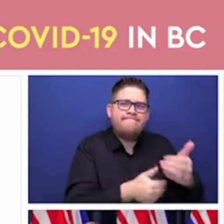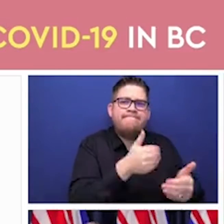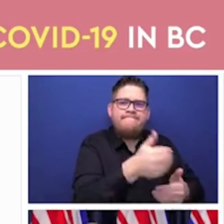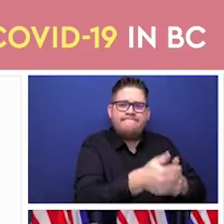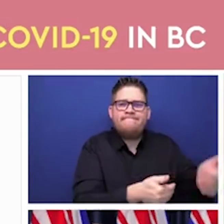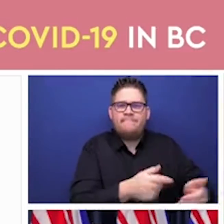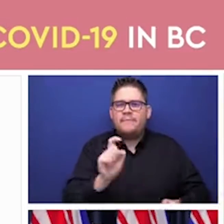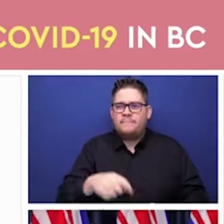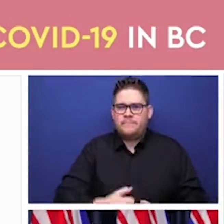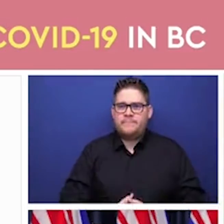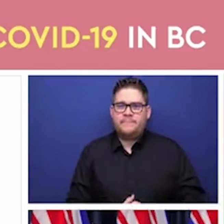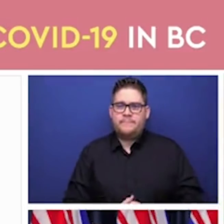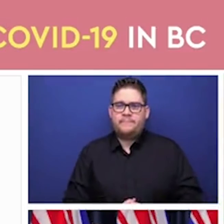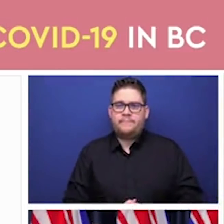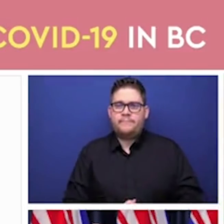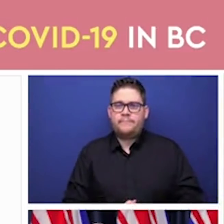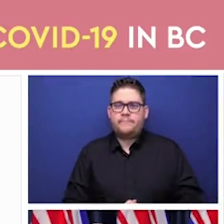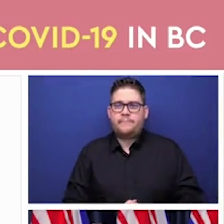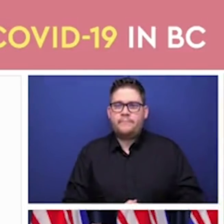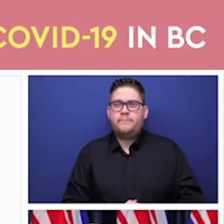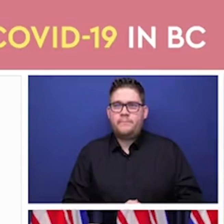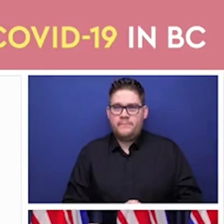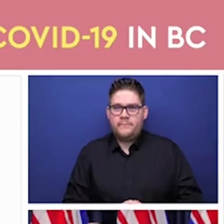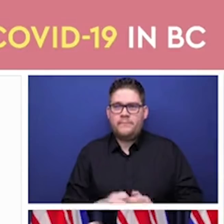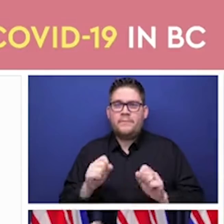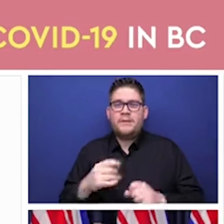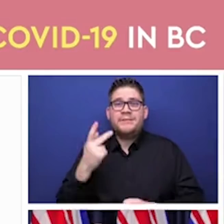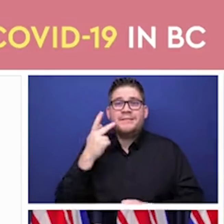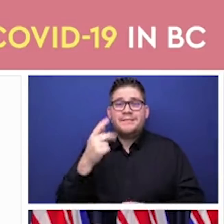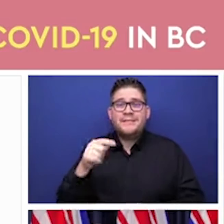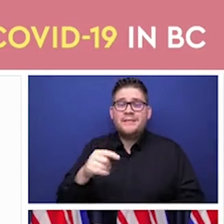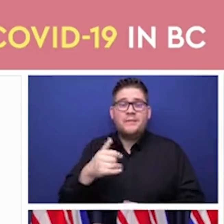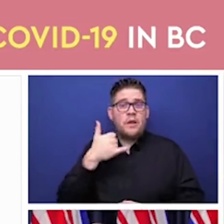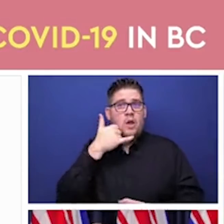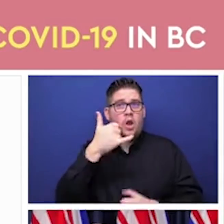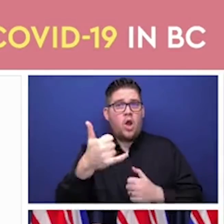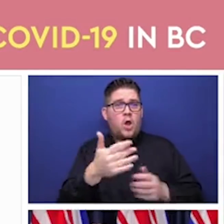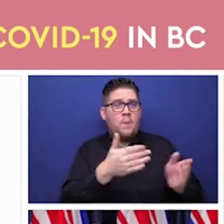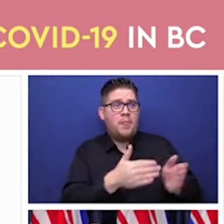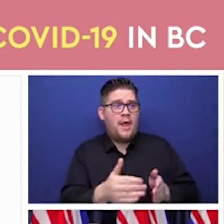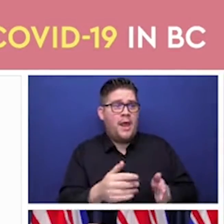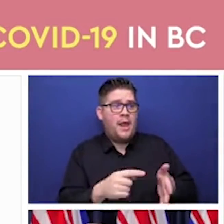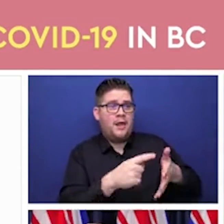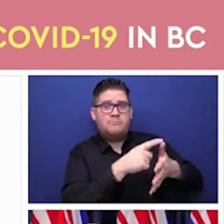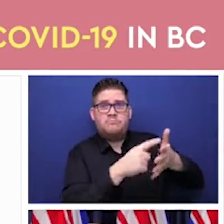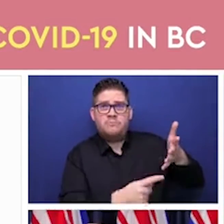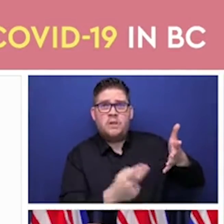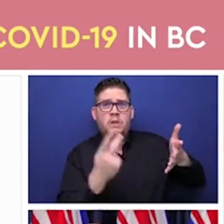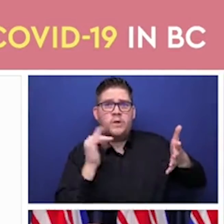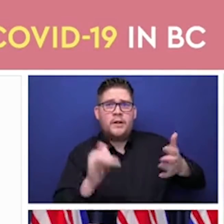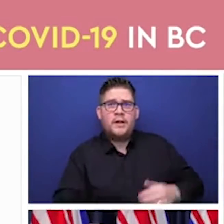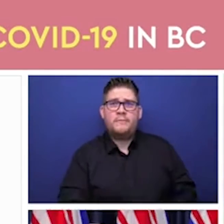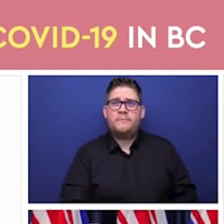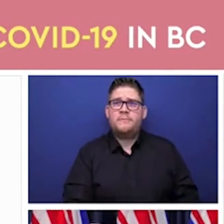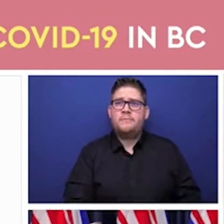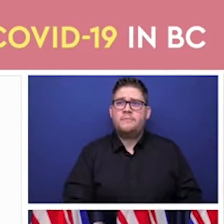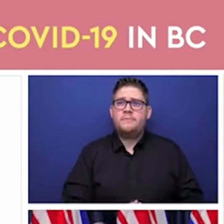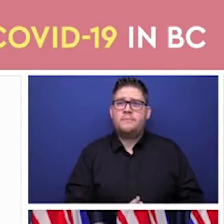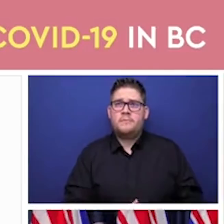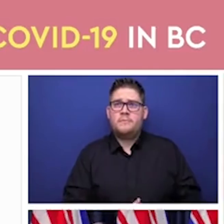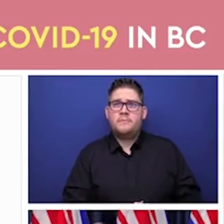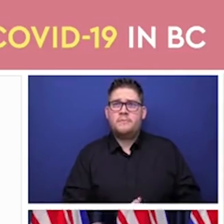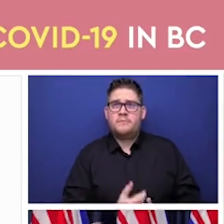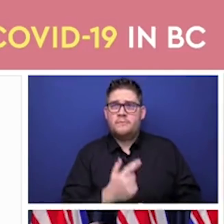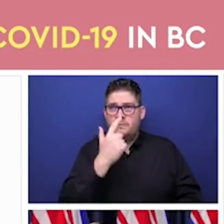have people call in. So we'll divide it up into three segments. The first one, starting the ability to call in and make an appointment